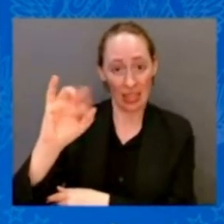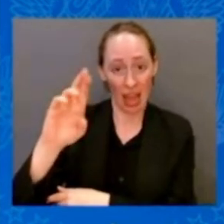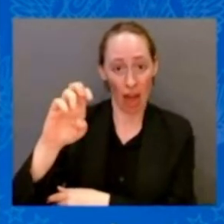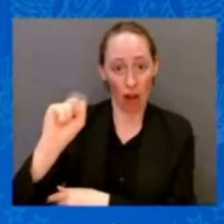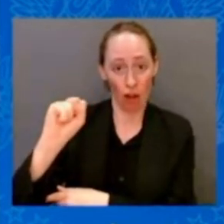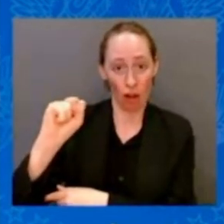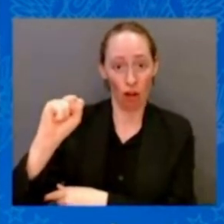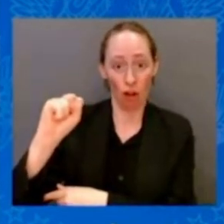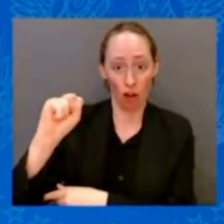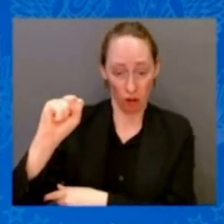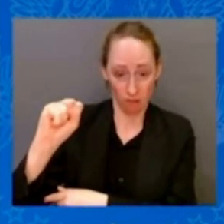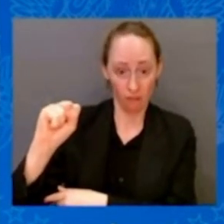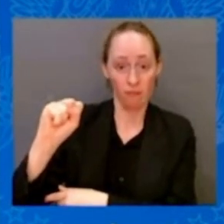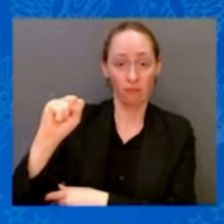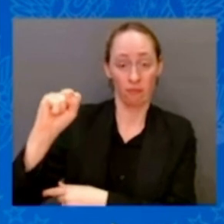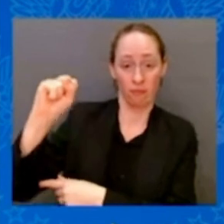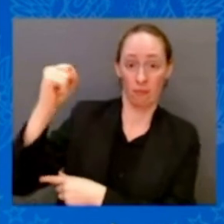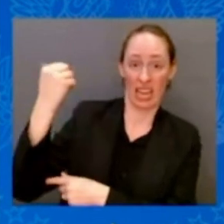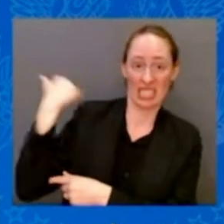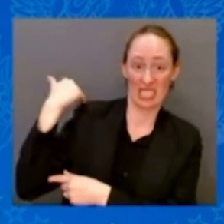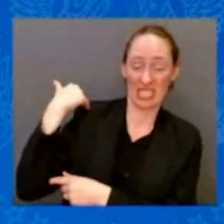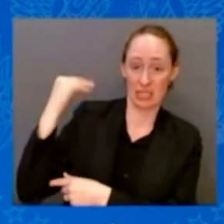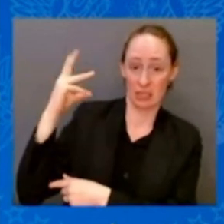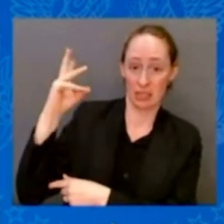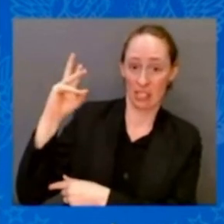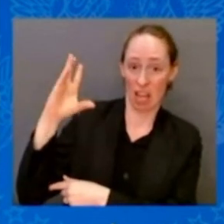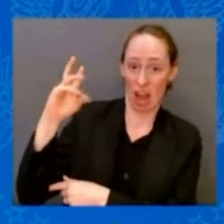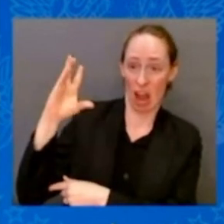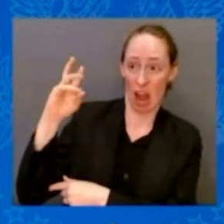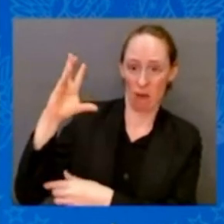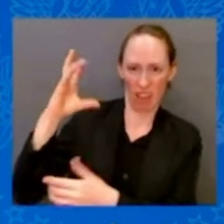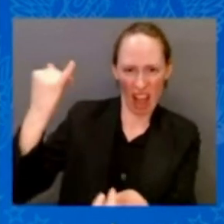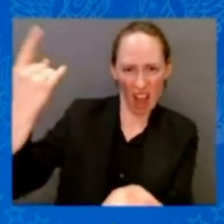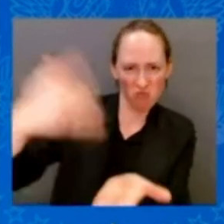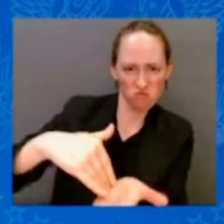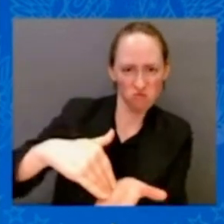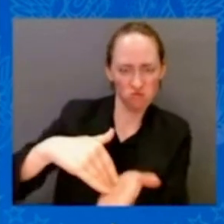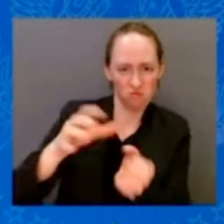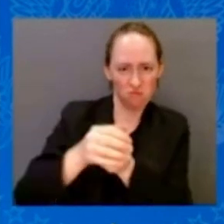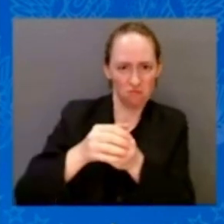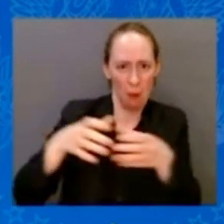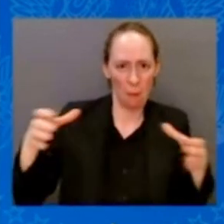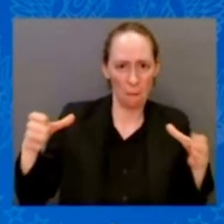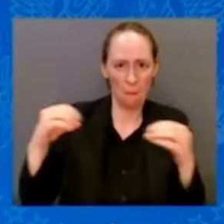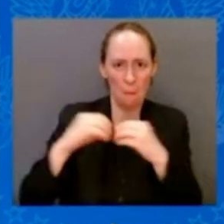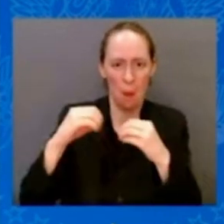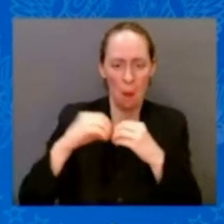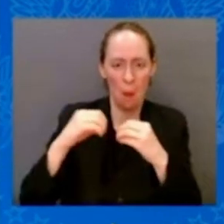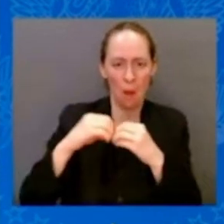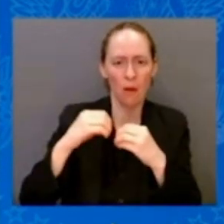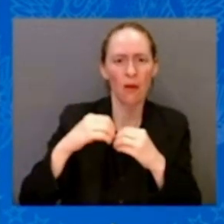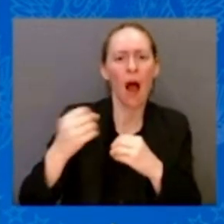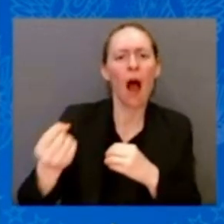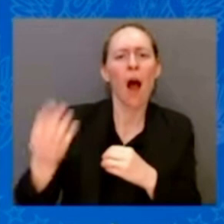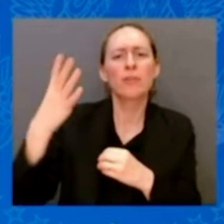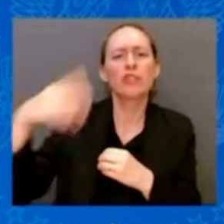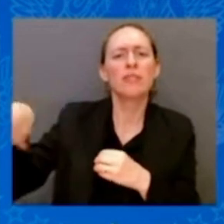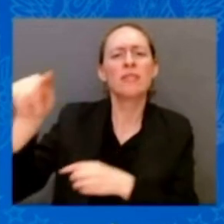Do you know how much they average pay — the average percent of their salary they — their income they pay? 3 percent.